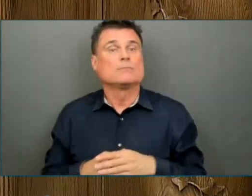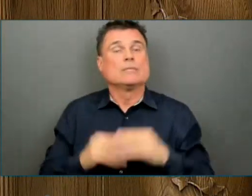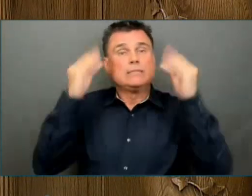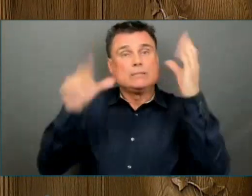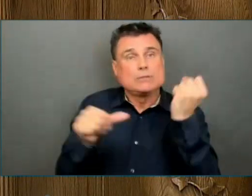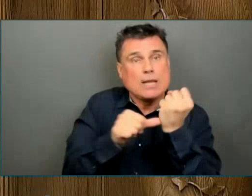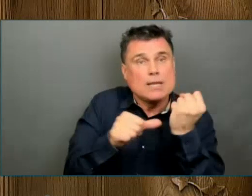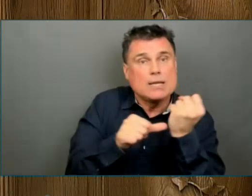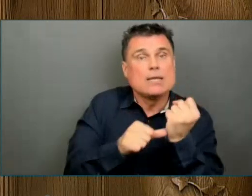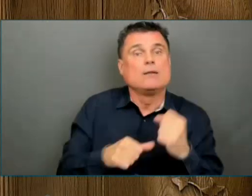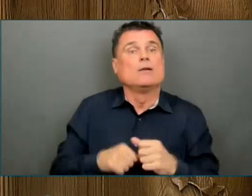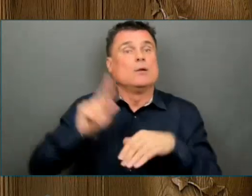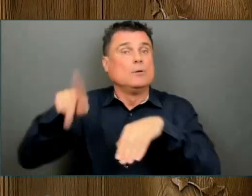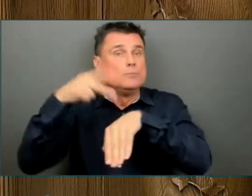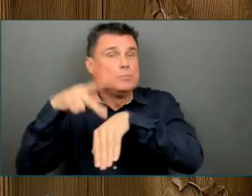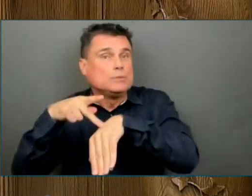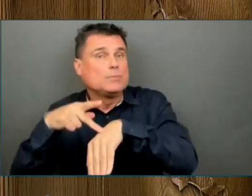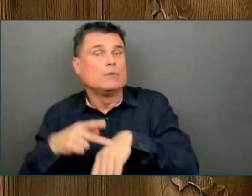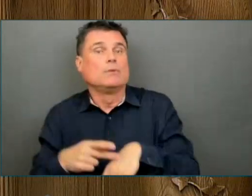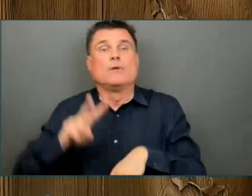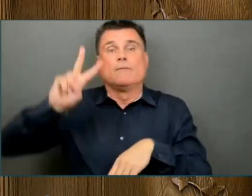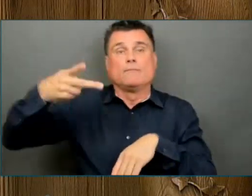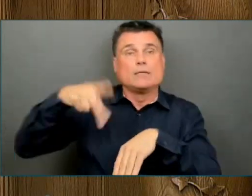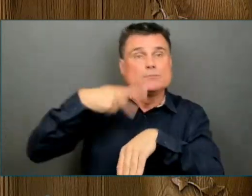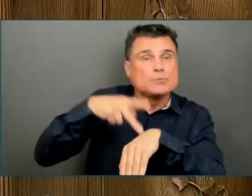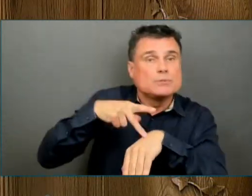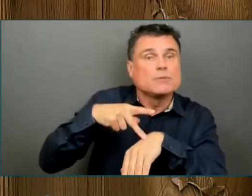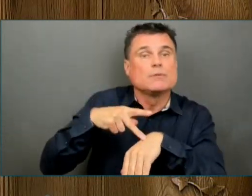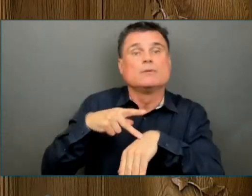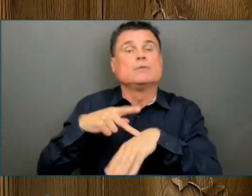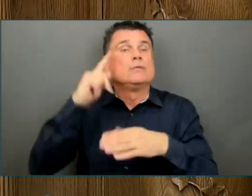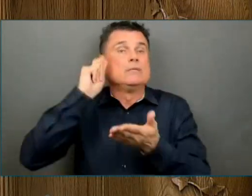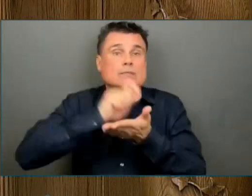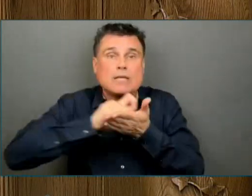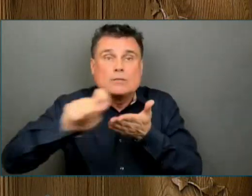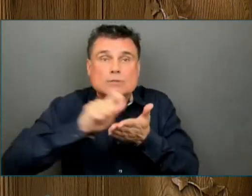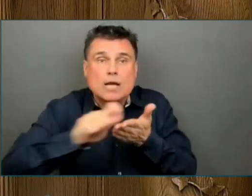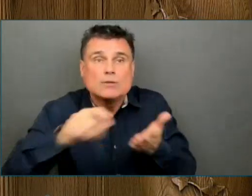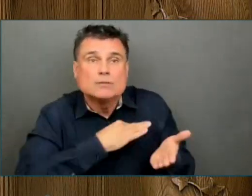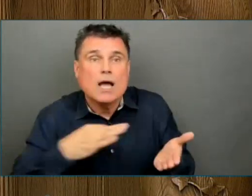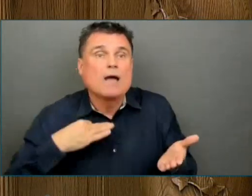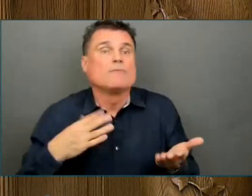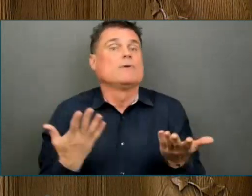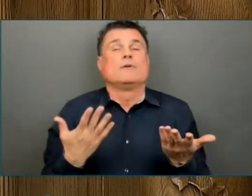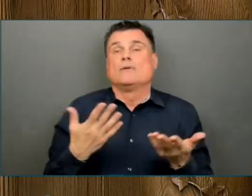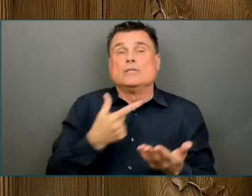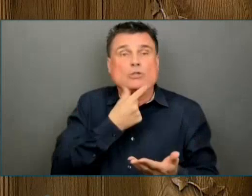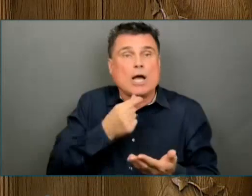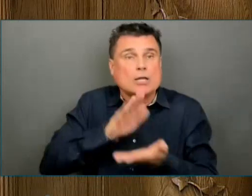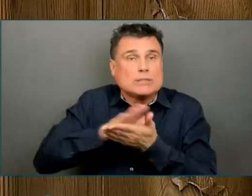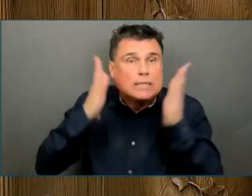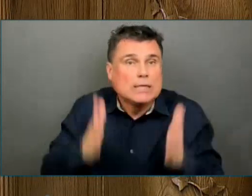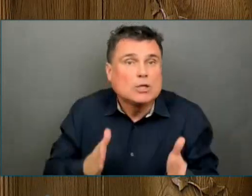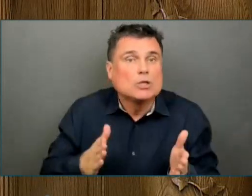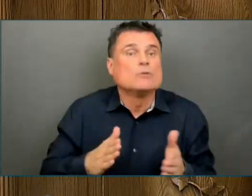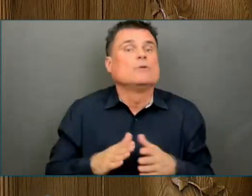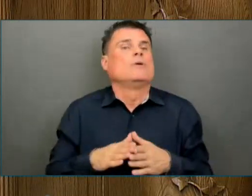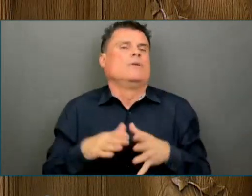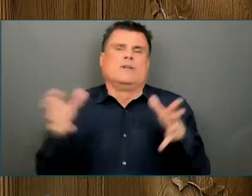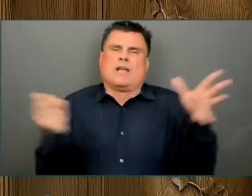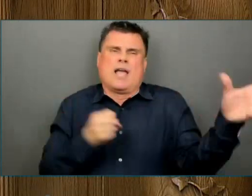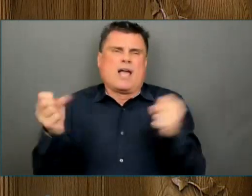clerical workers, custodial staff, and school bus drivers, superintendents, trustees, and parent advisory